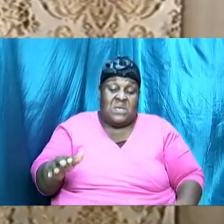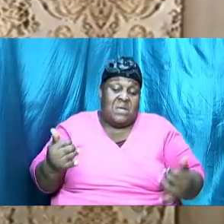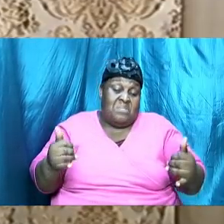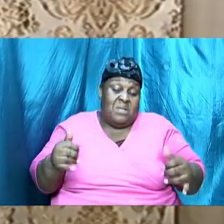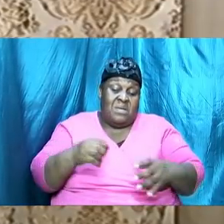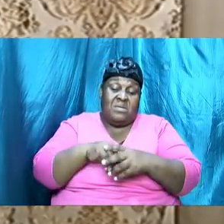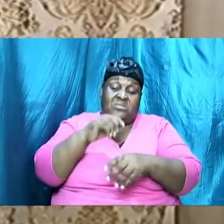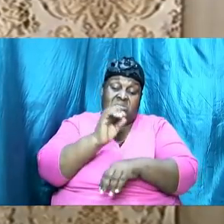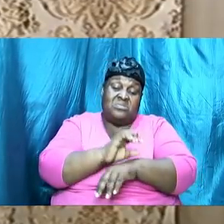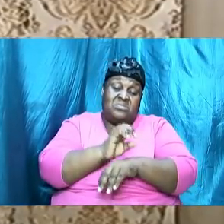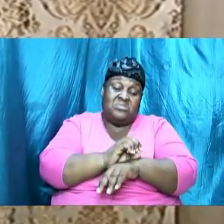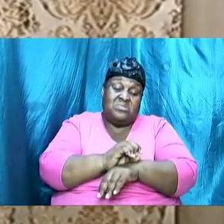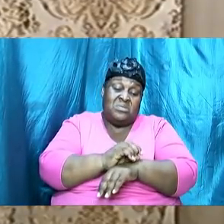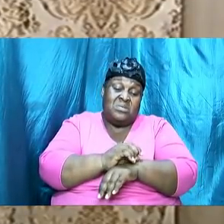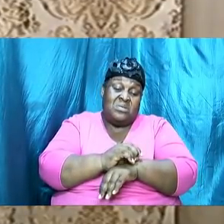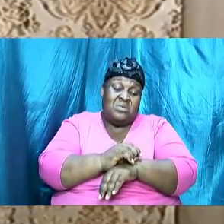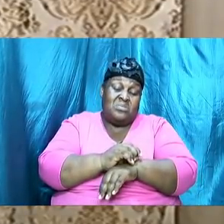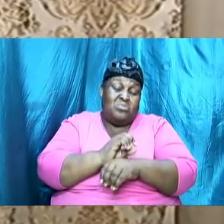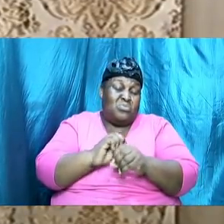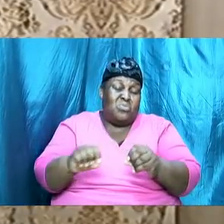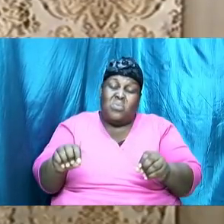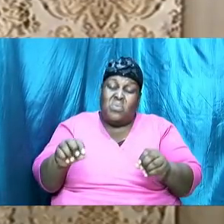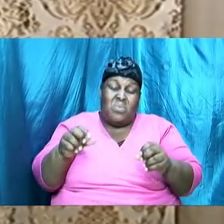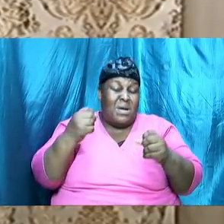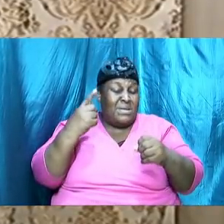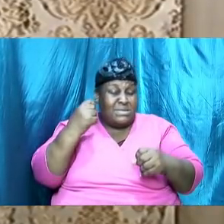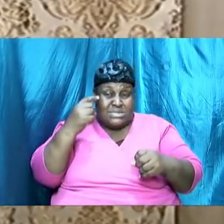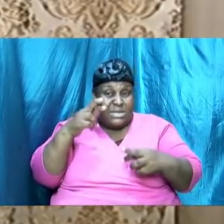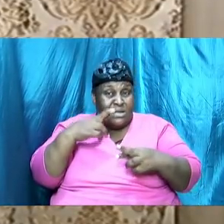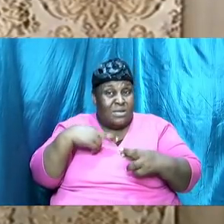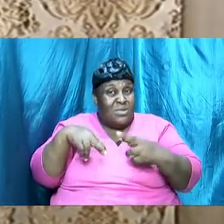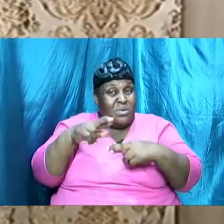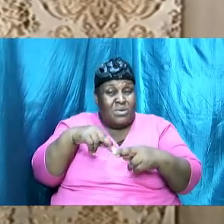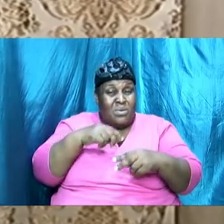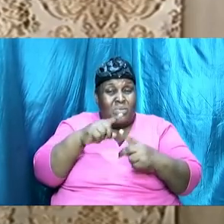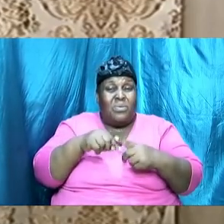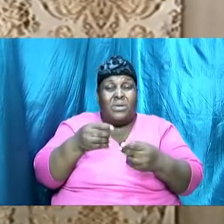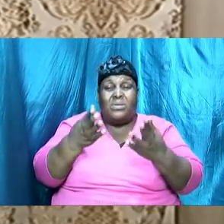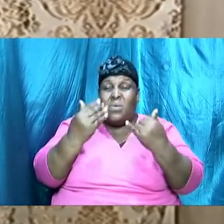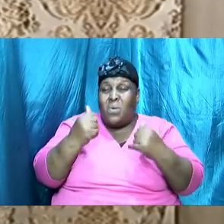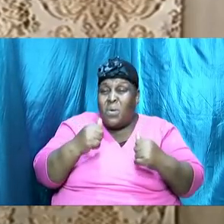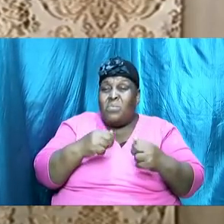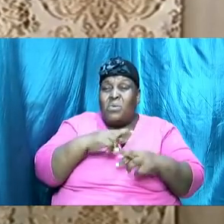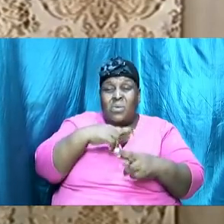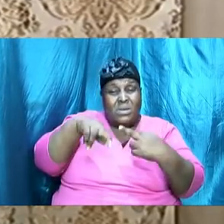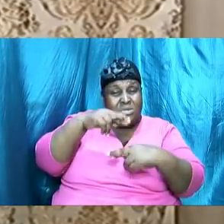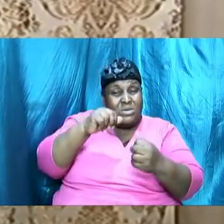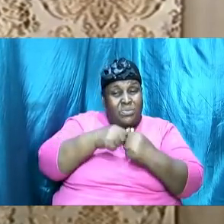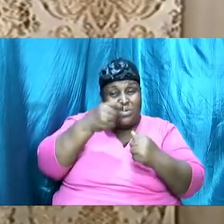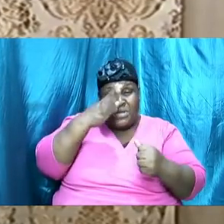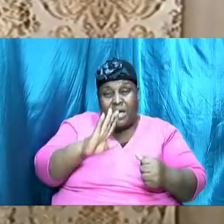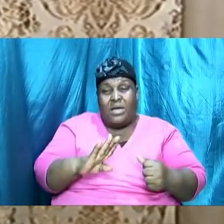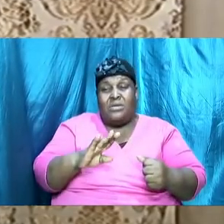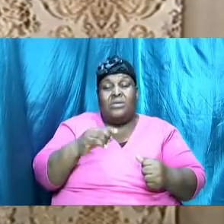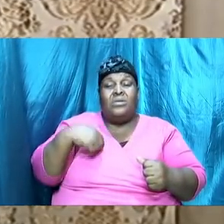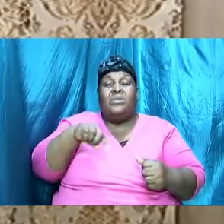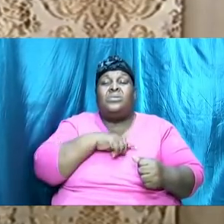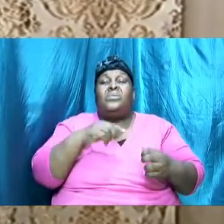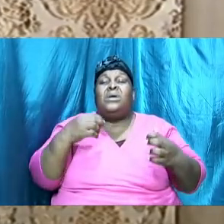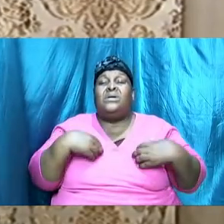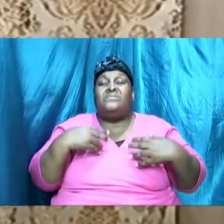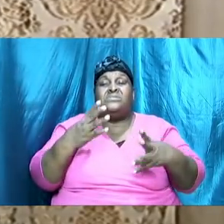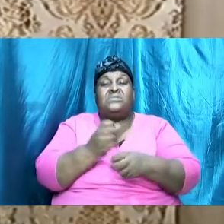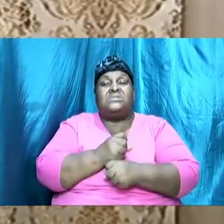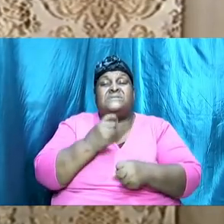and didn't understand relationship and didn't understand that when it comes to relationship with God we have to take it serious